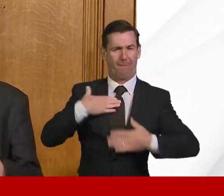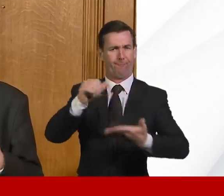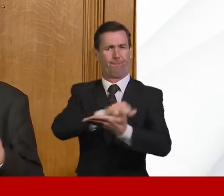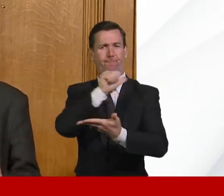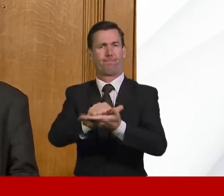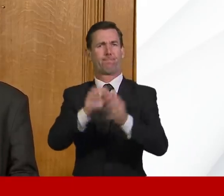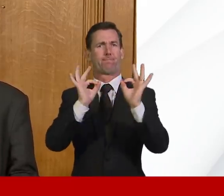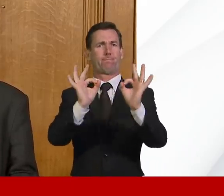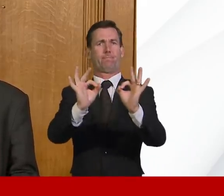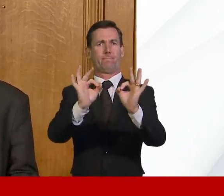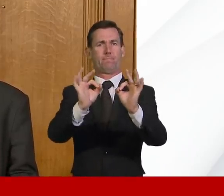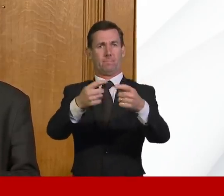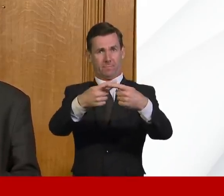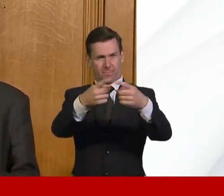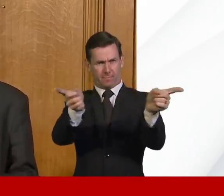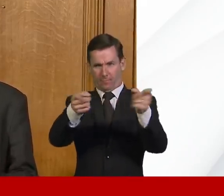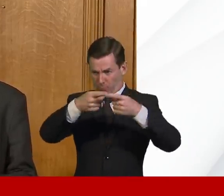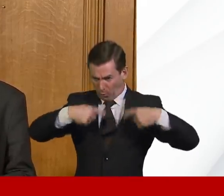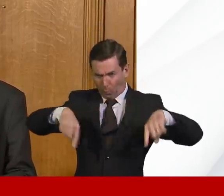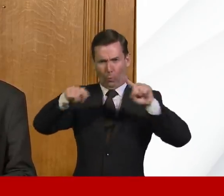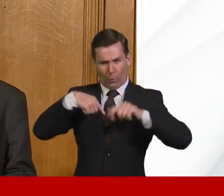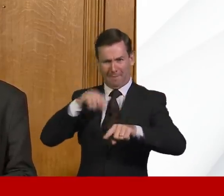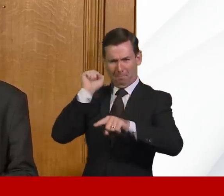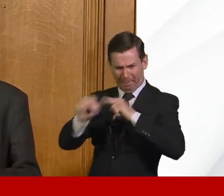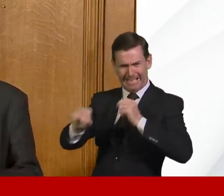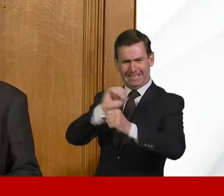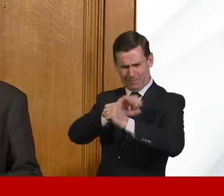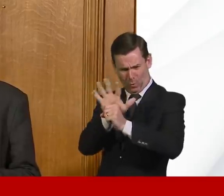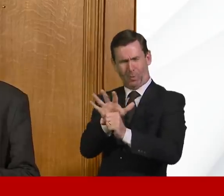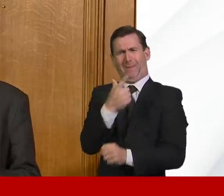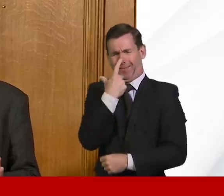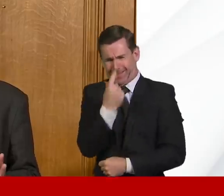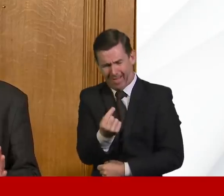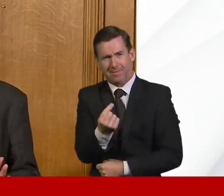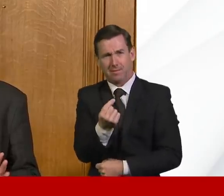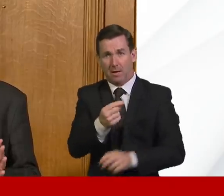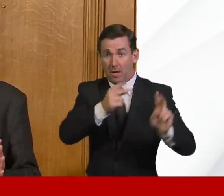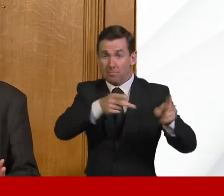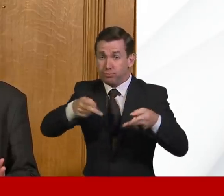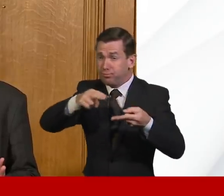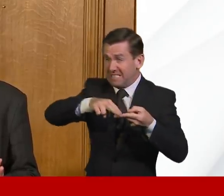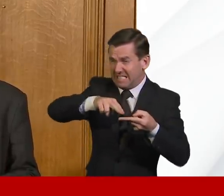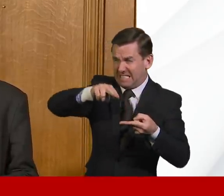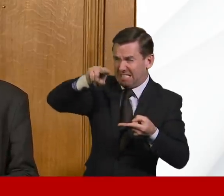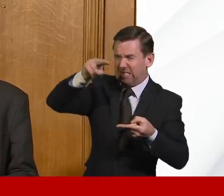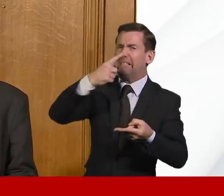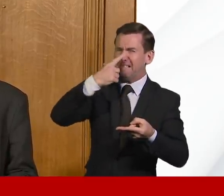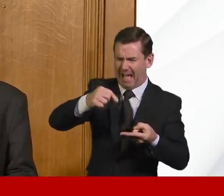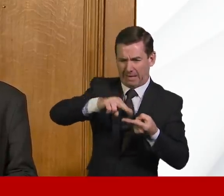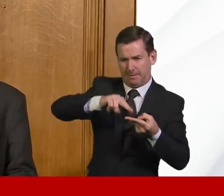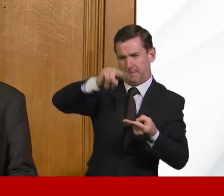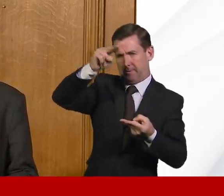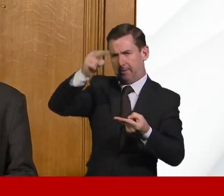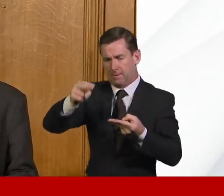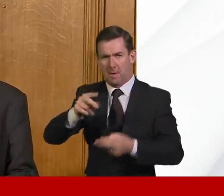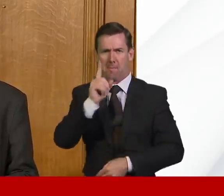We can beat this virus, we can reduce the number of deaths, but only if we reduce the spread and the transmission. Now